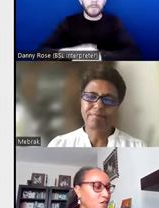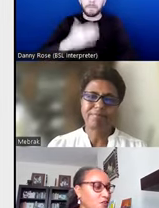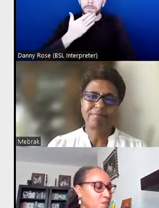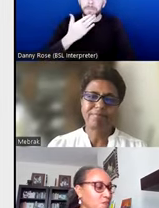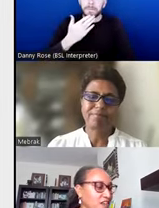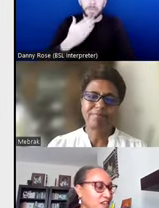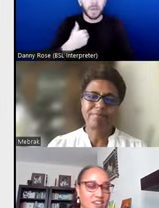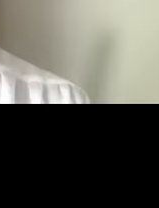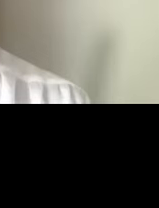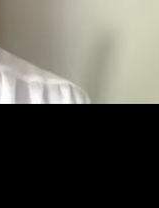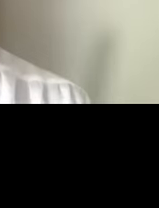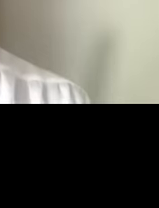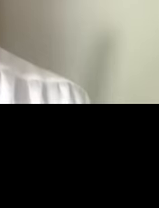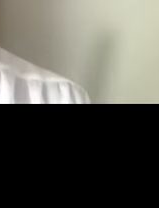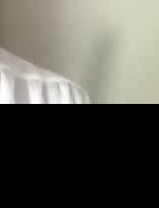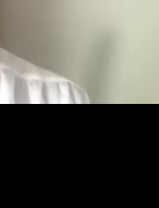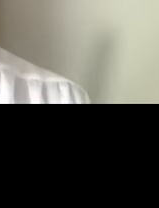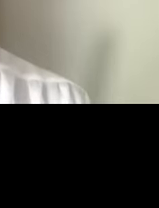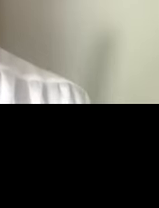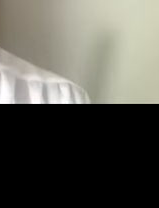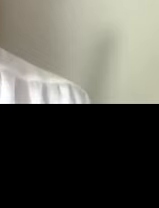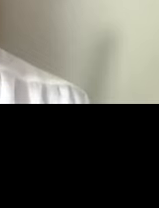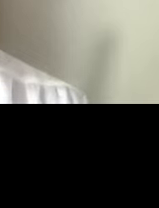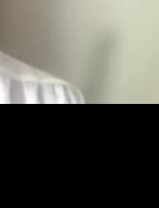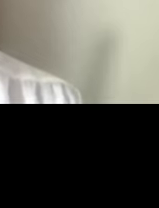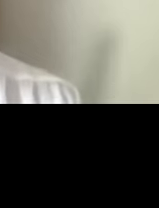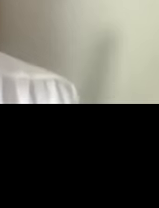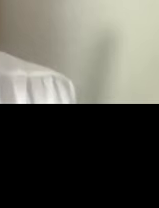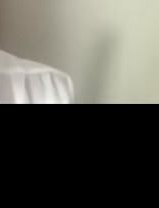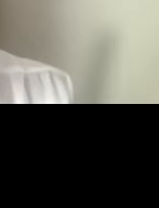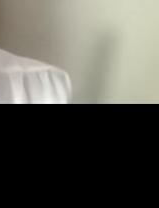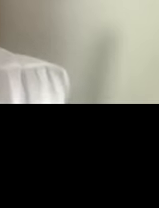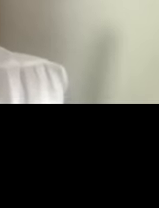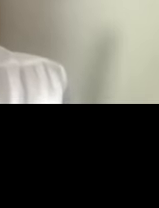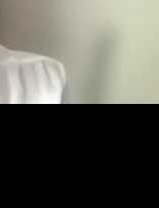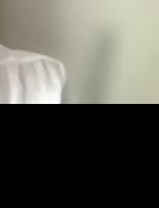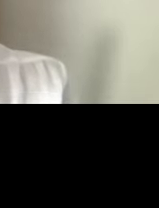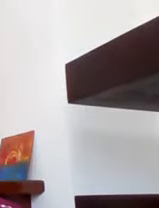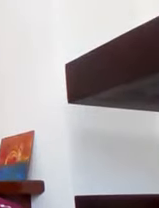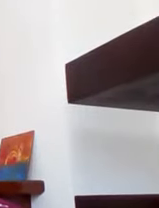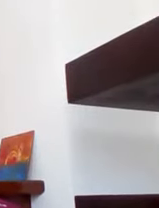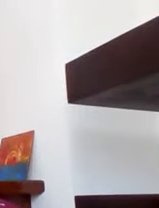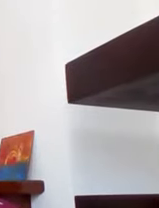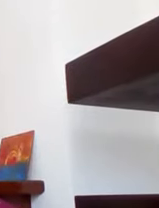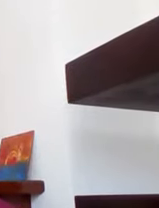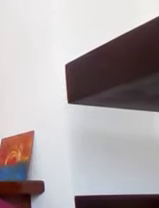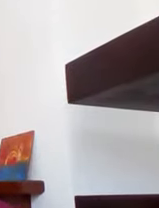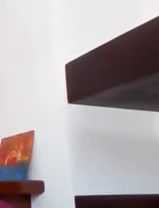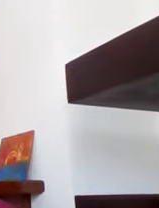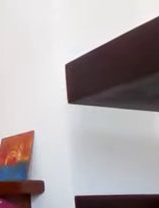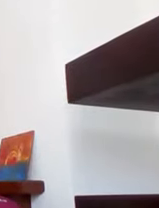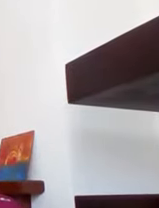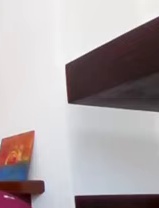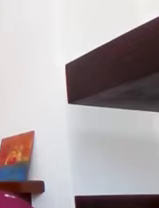to our last, but not the least speaker, Nana Oto-Ayorte. So